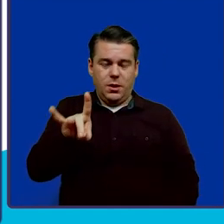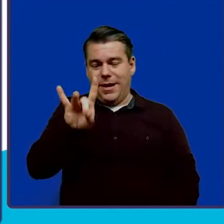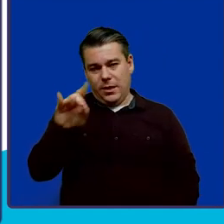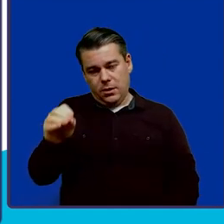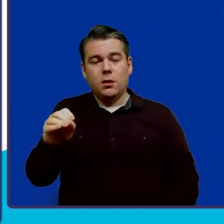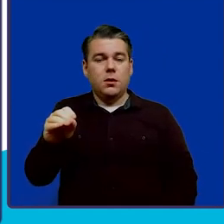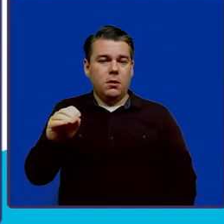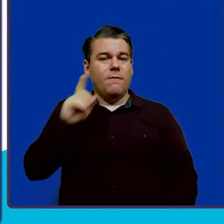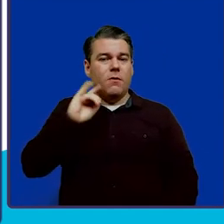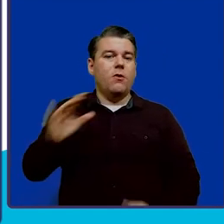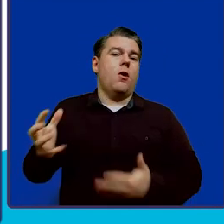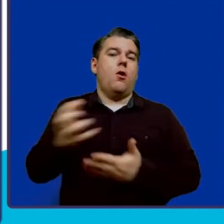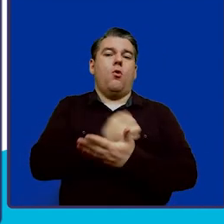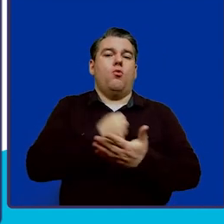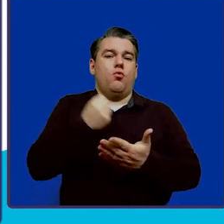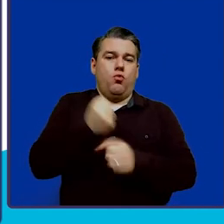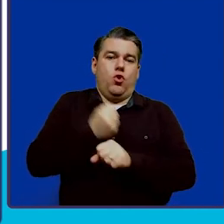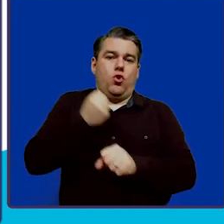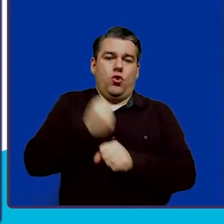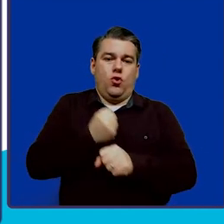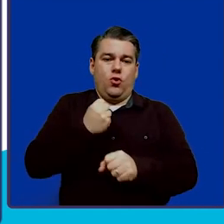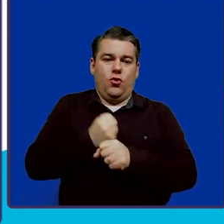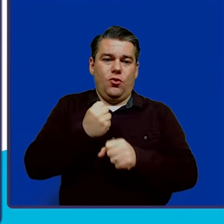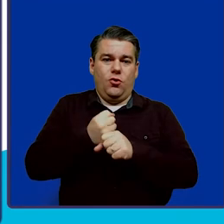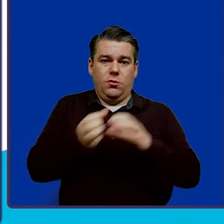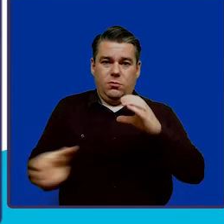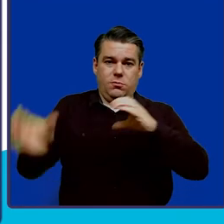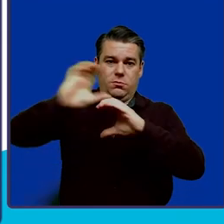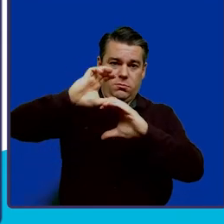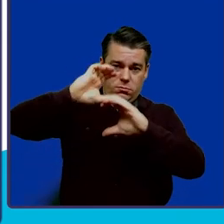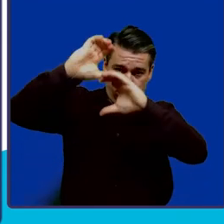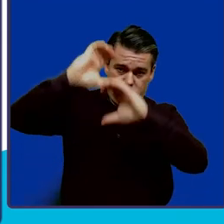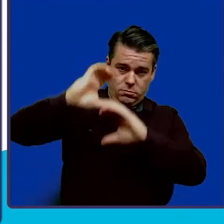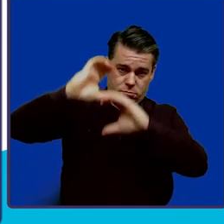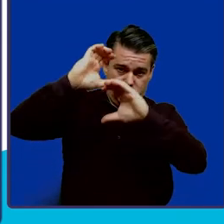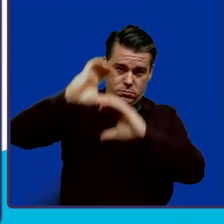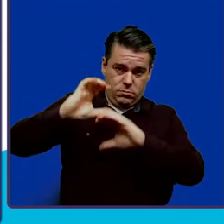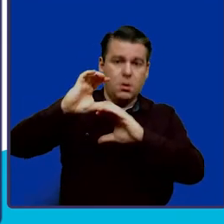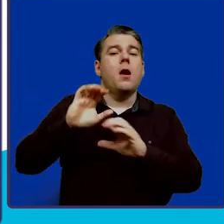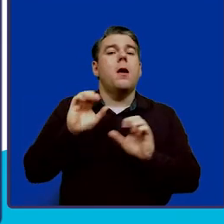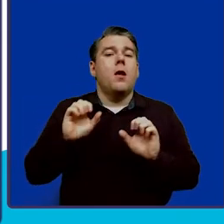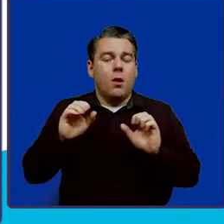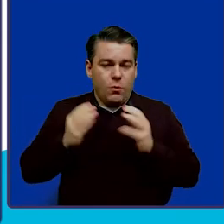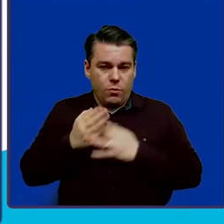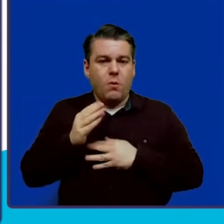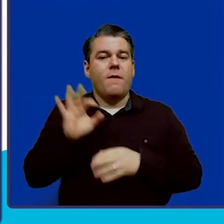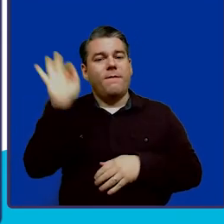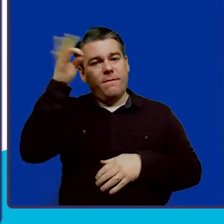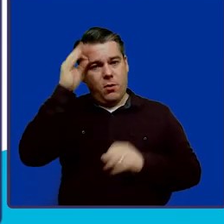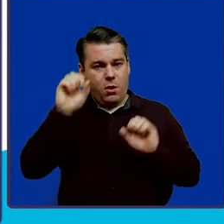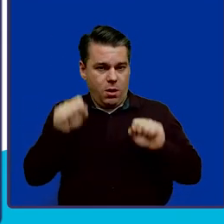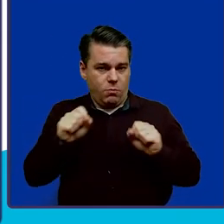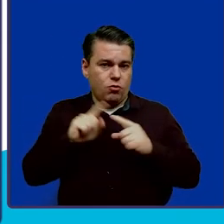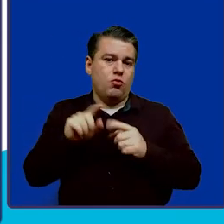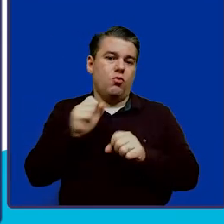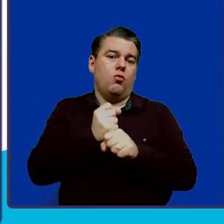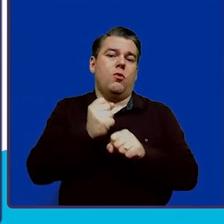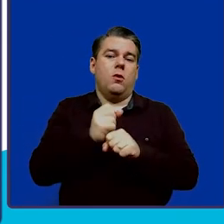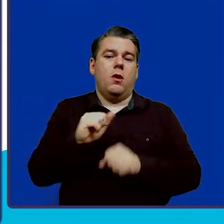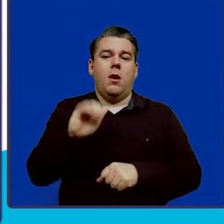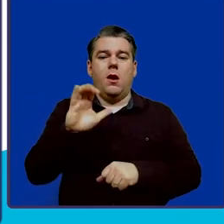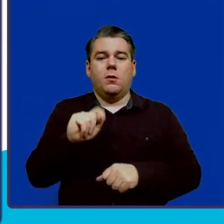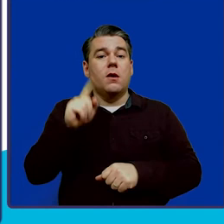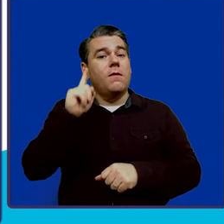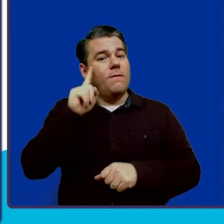employment earnings. So, this additional amount is made possible by the Federal ABLE to Work Act. So, for the employed